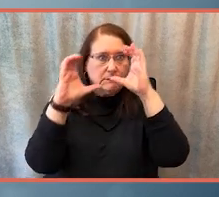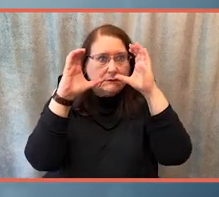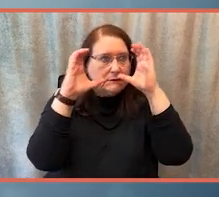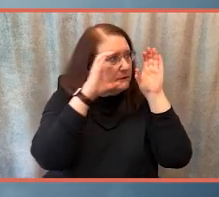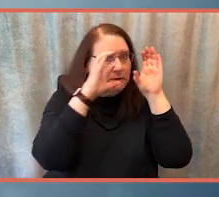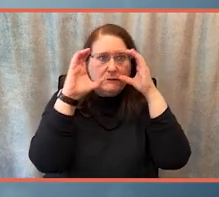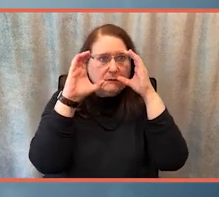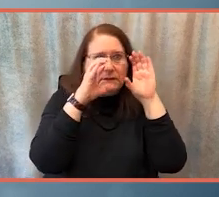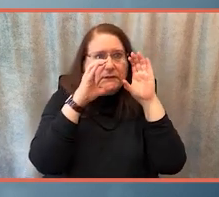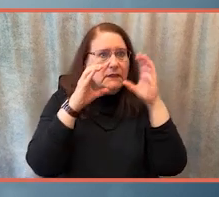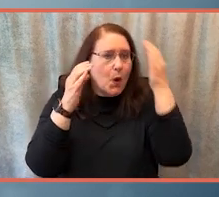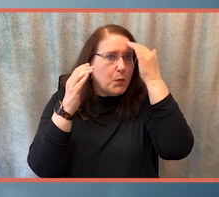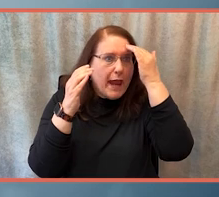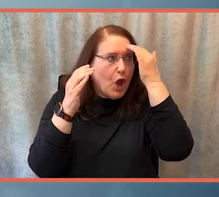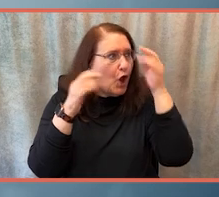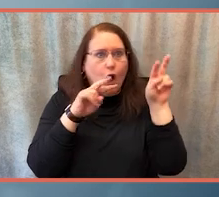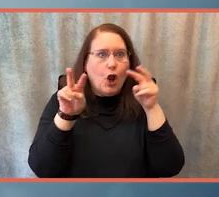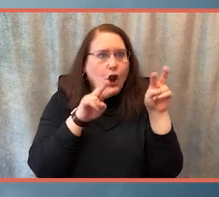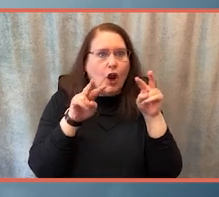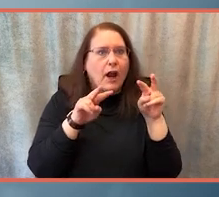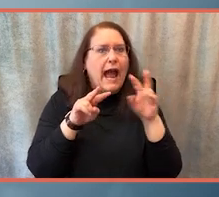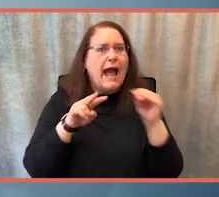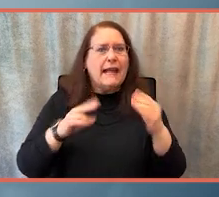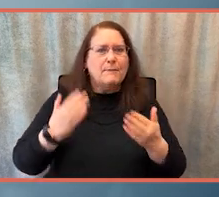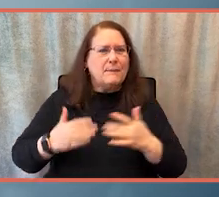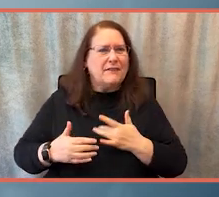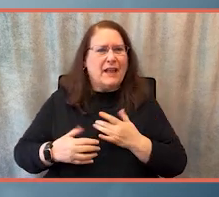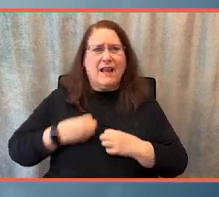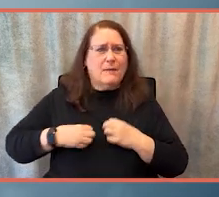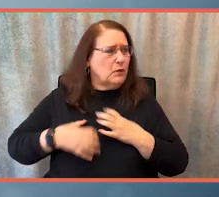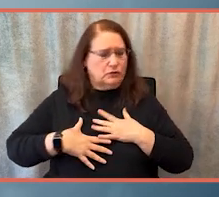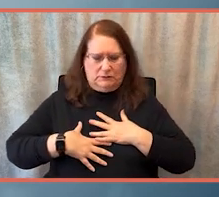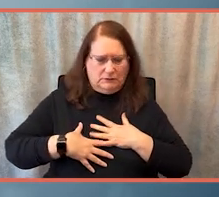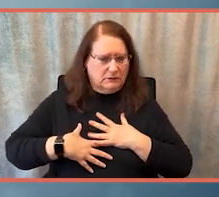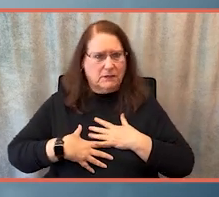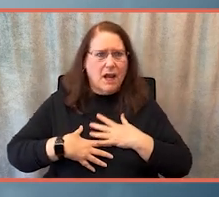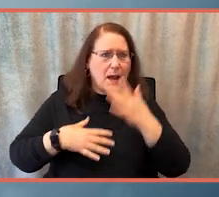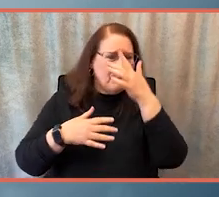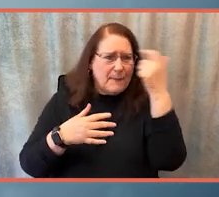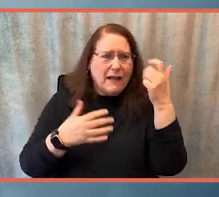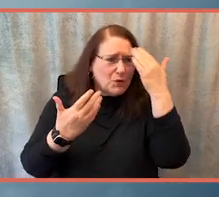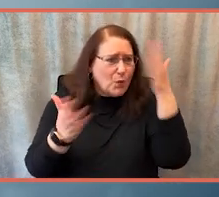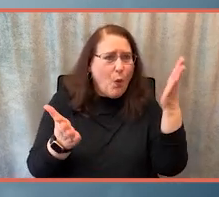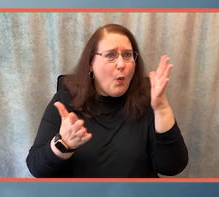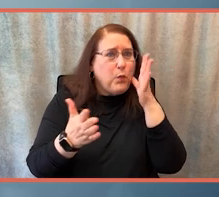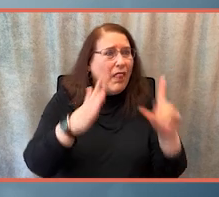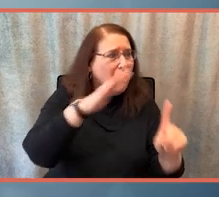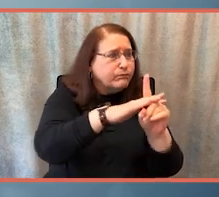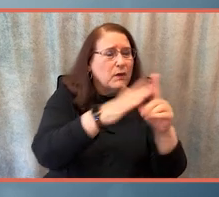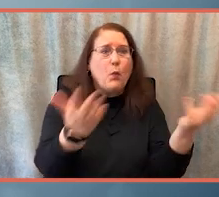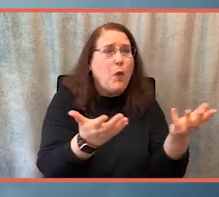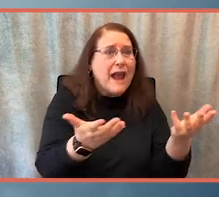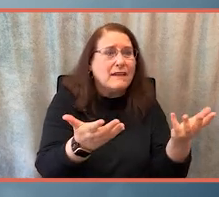experiencing an emotional intensity around also not knowing what might come next at any moment, unpredictably.